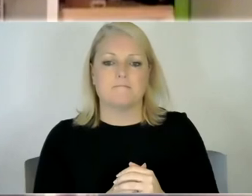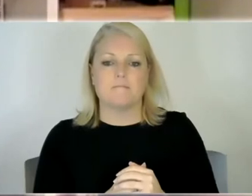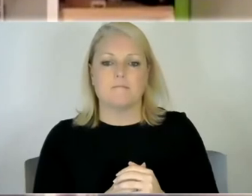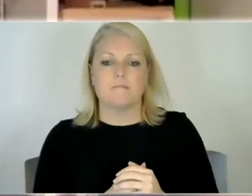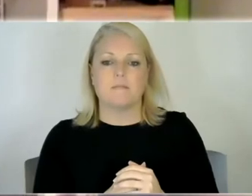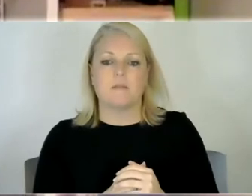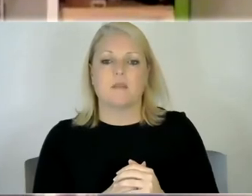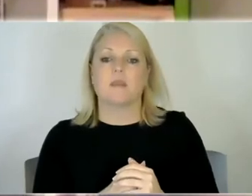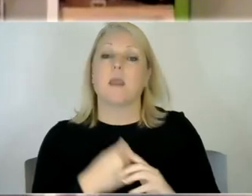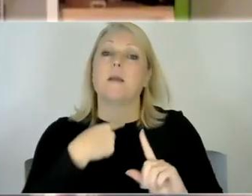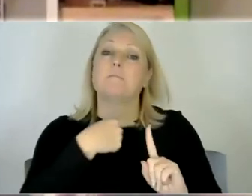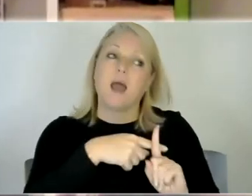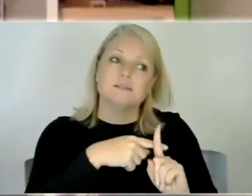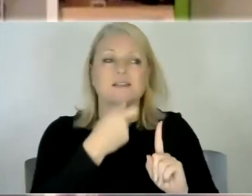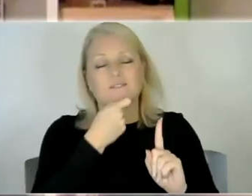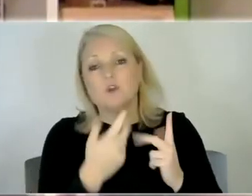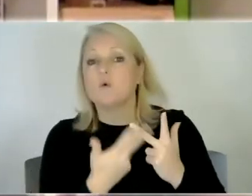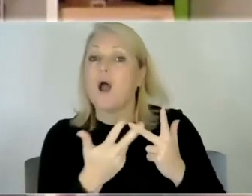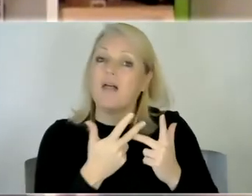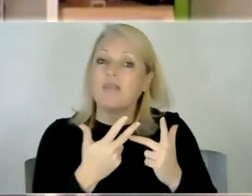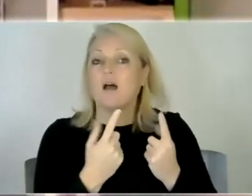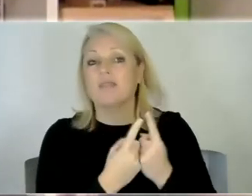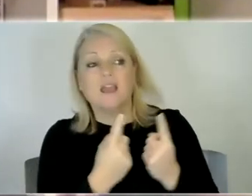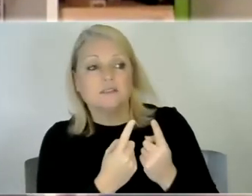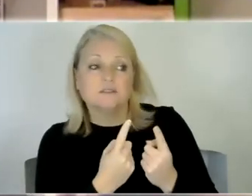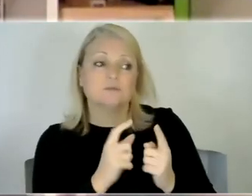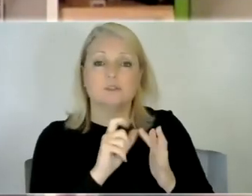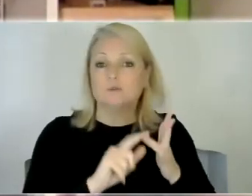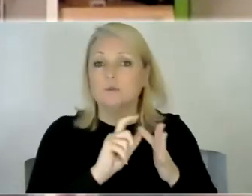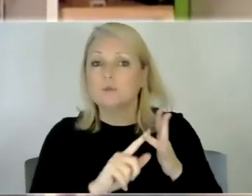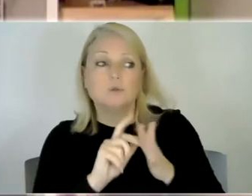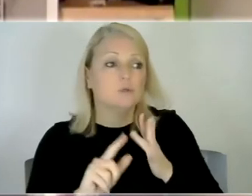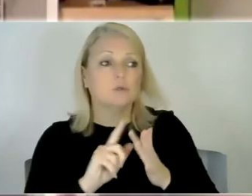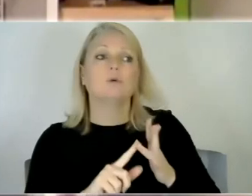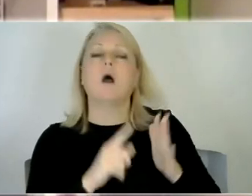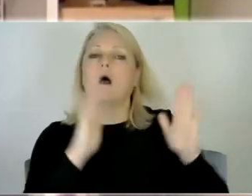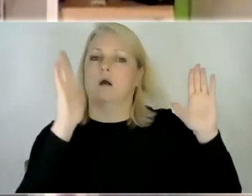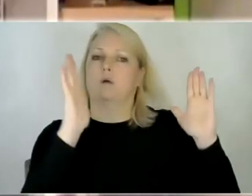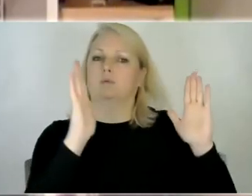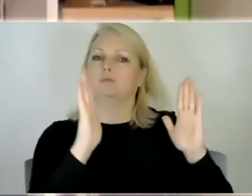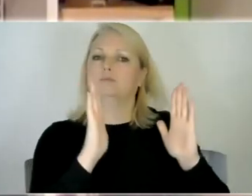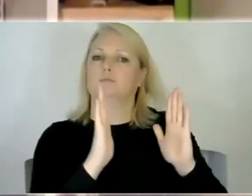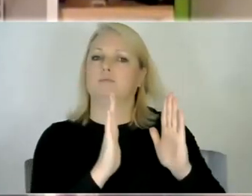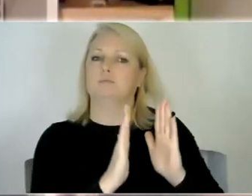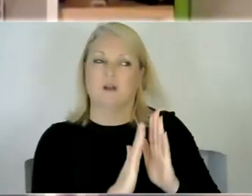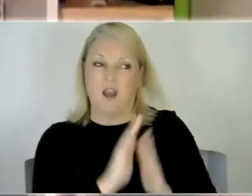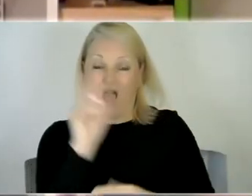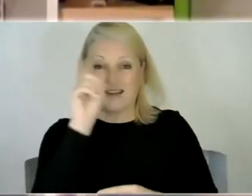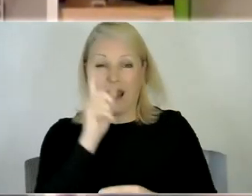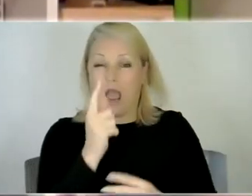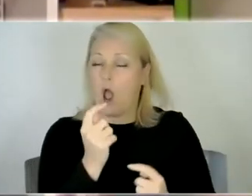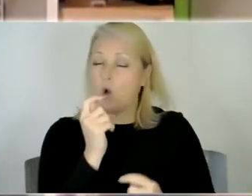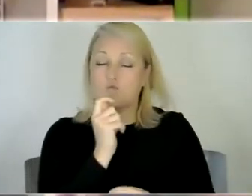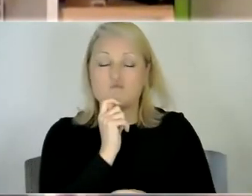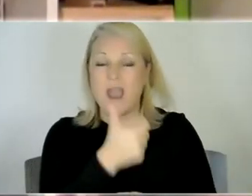with a number of other changes it it seemed to you know like to now he is very rare for him to self-harm